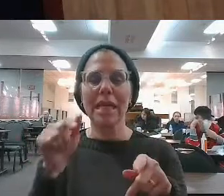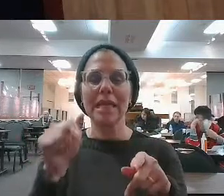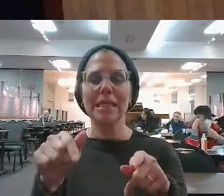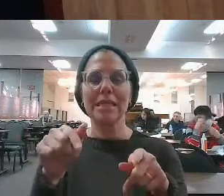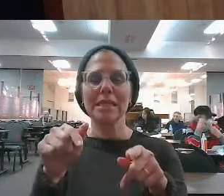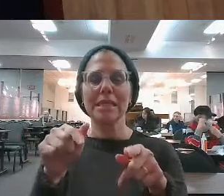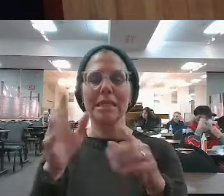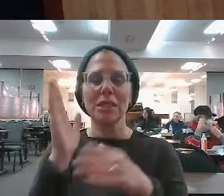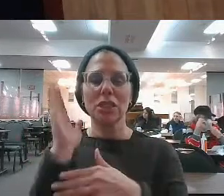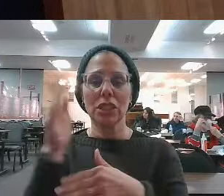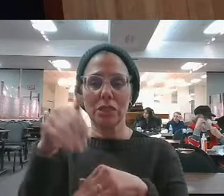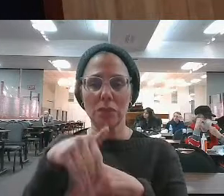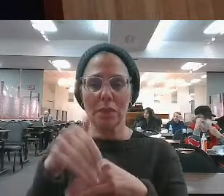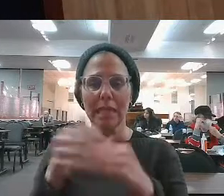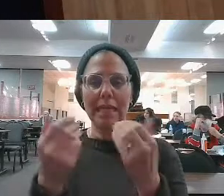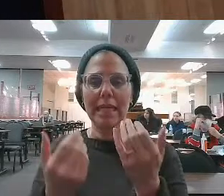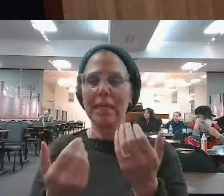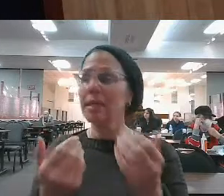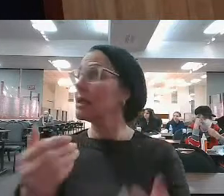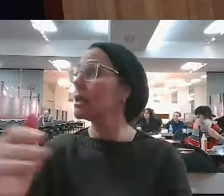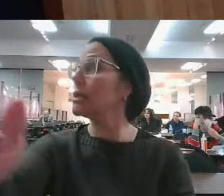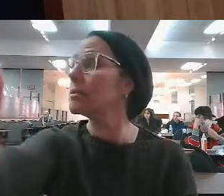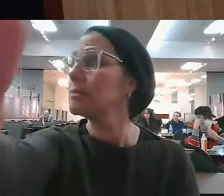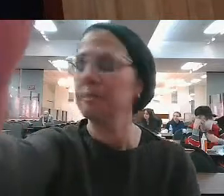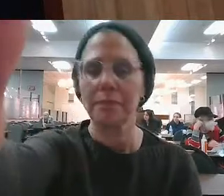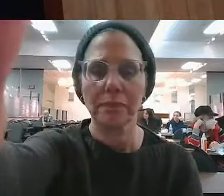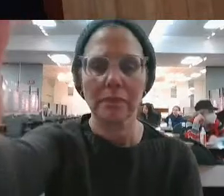by the Engelsberg, Dinovitzer, and Steinberg families.